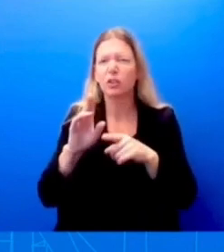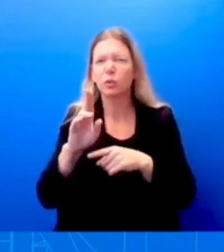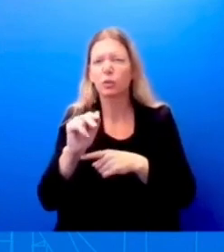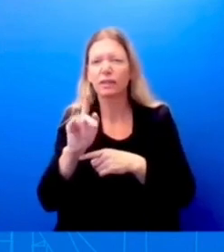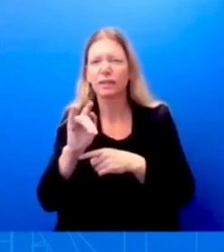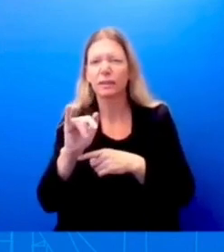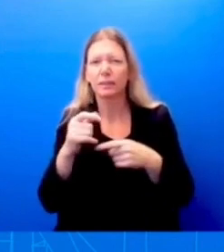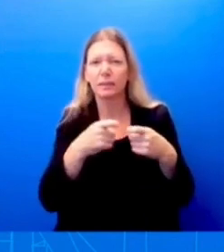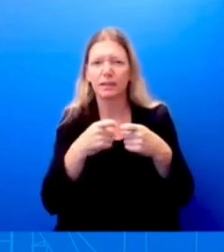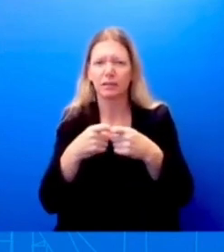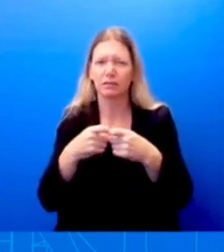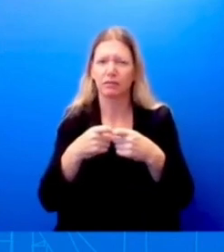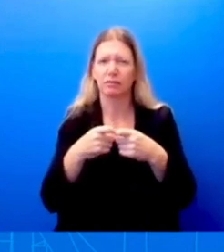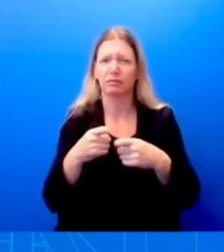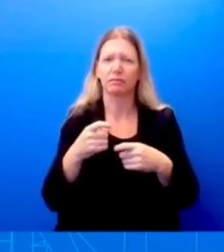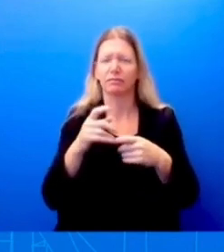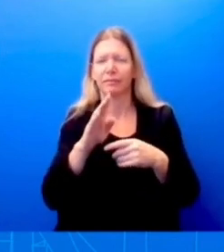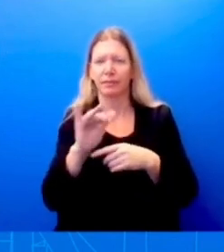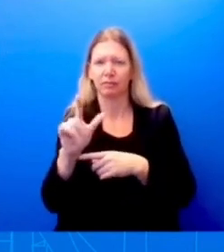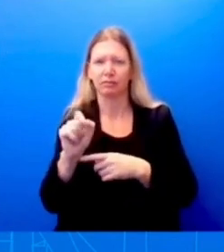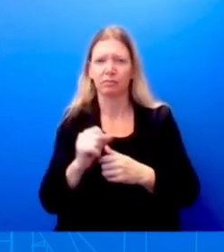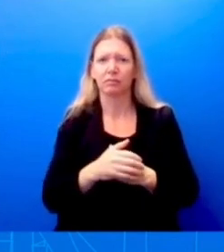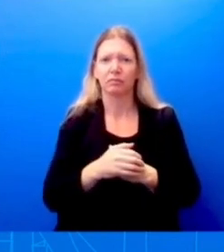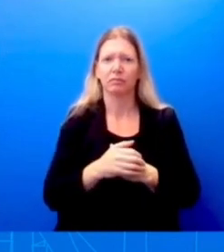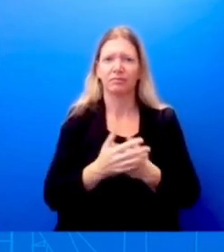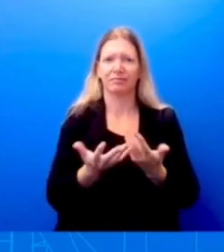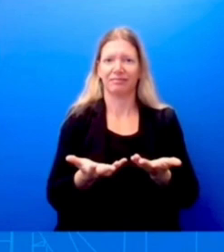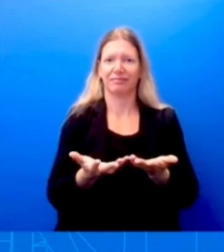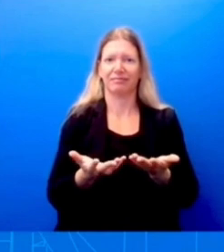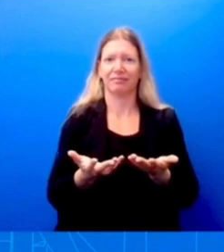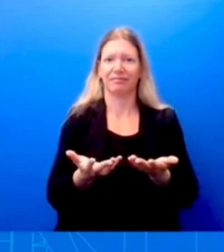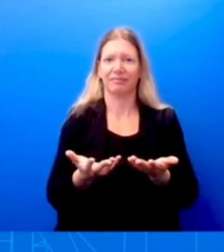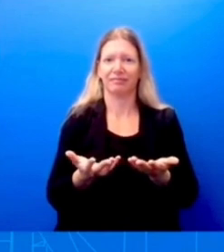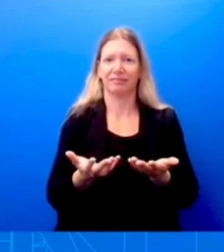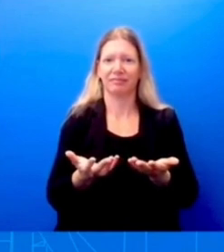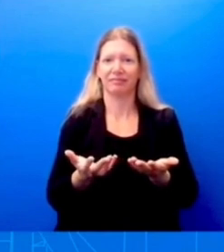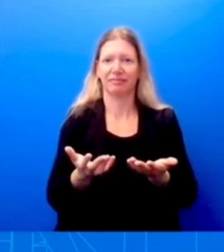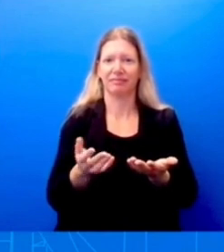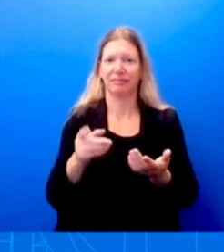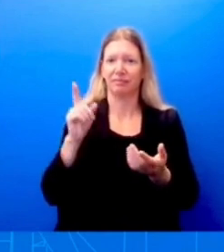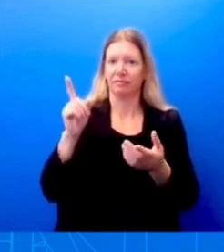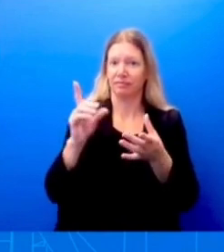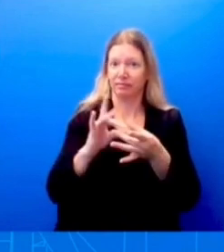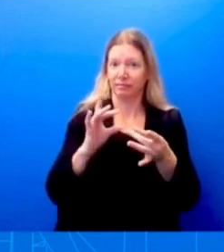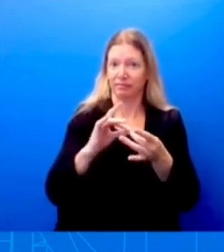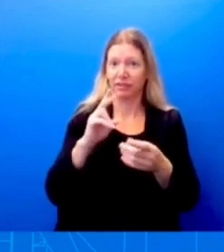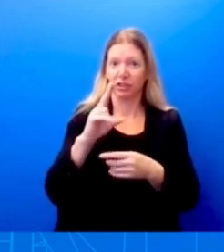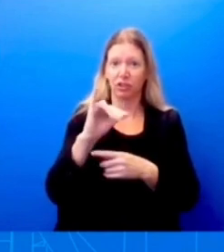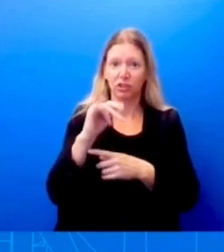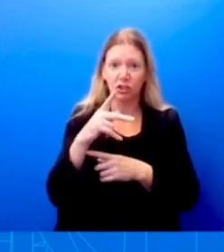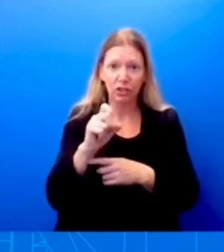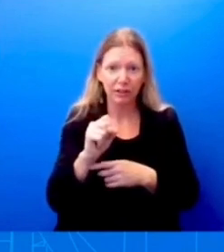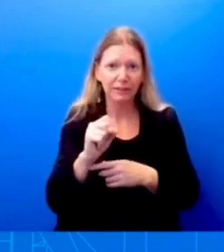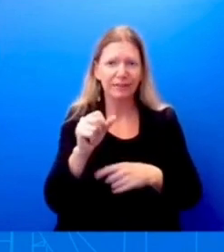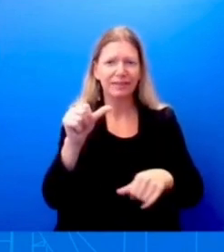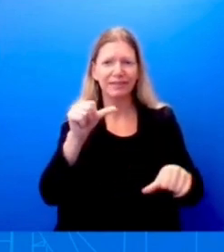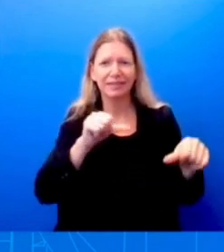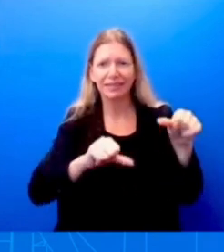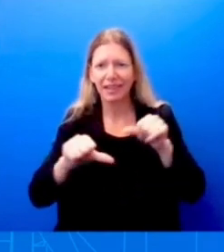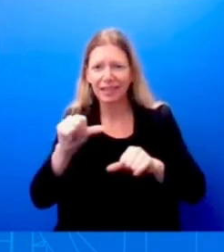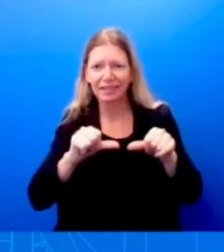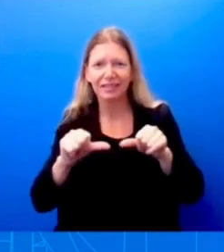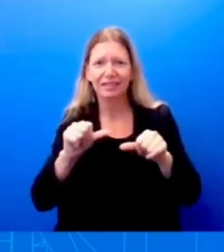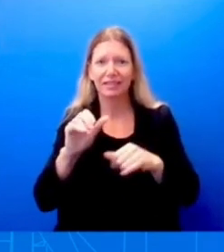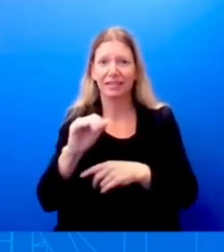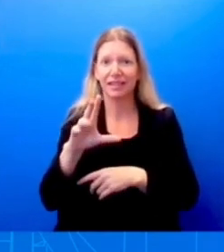Democrats on the Hill, but in a bipartisan way. I just mentioned the Chips and Science Act, the PACT Act. In many ways, this President has been able to